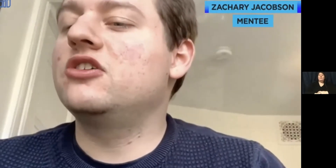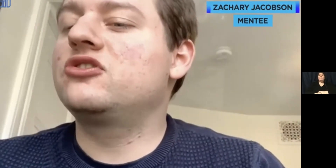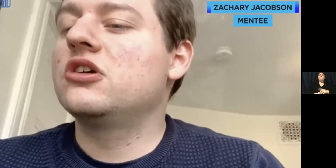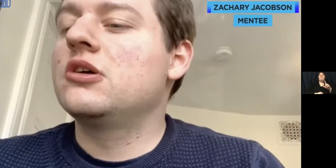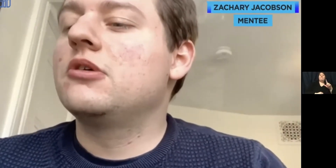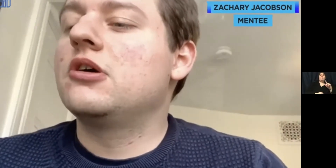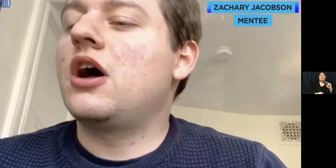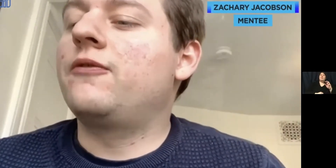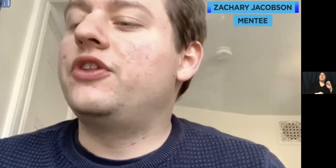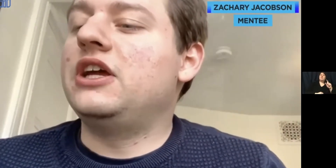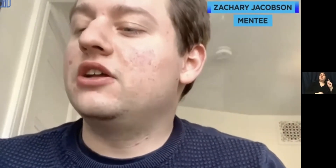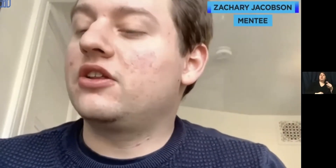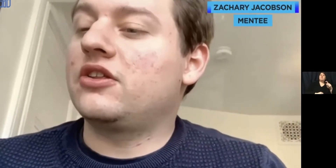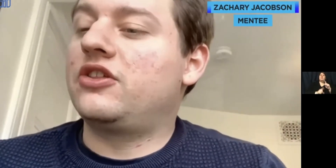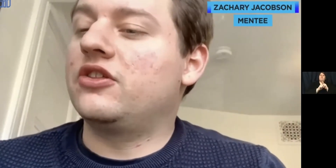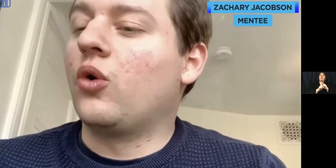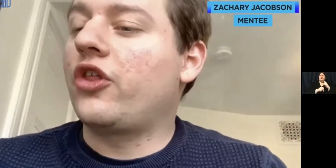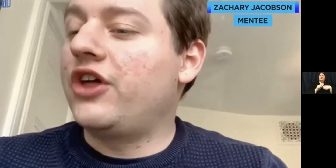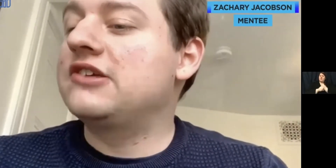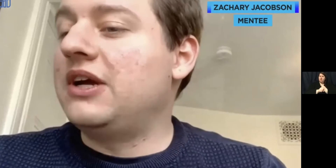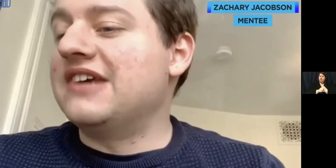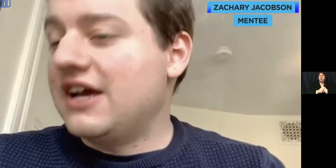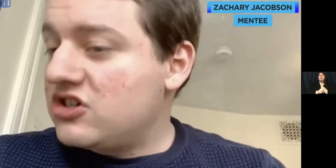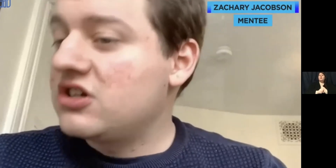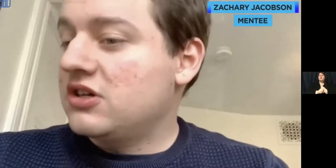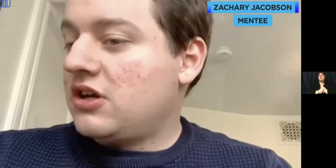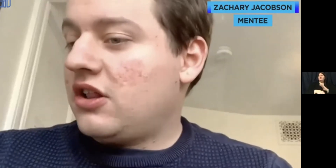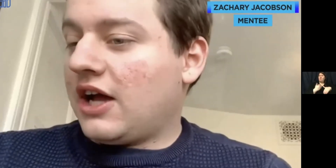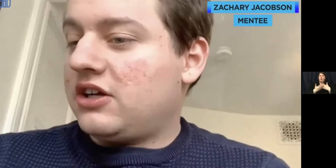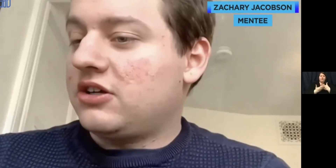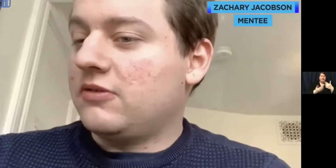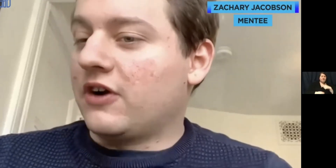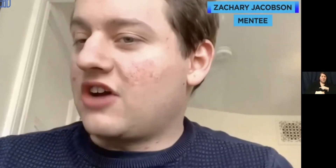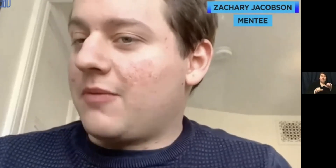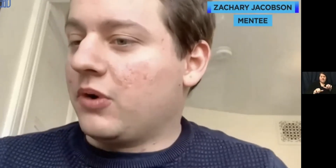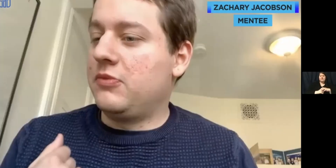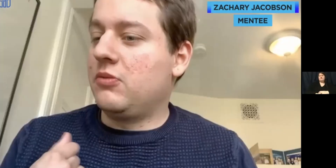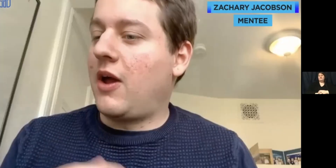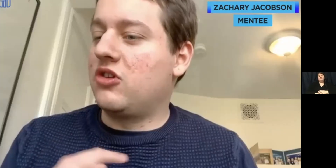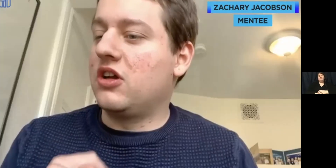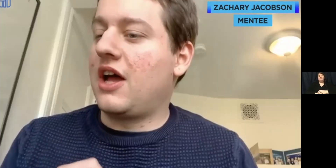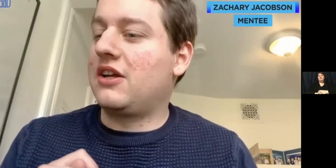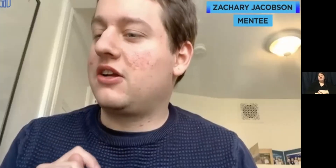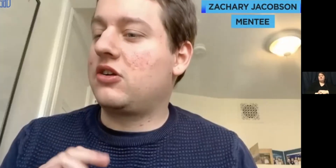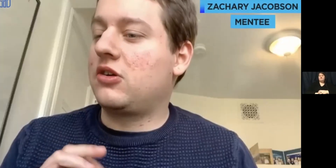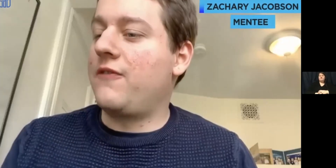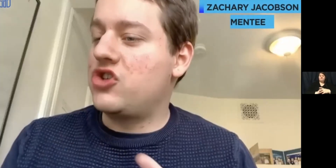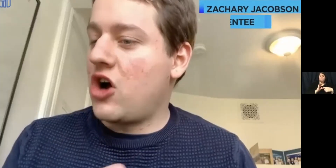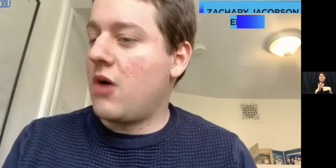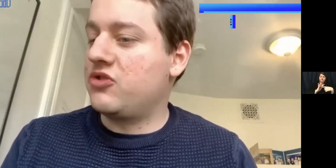year because of all the things we did. Lynn, like for example, we went to